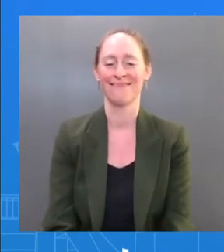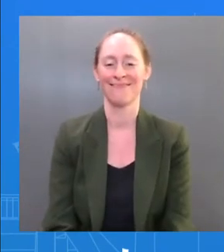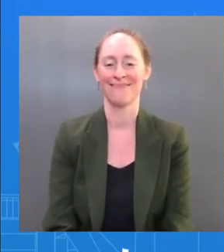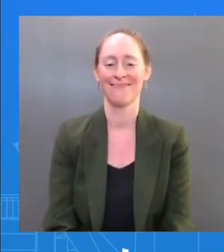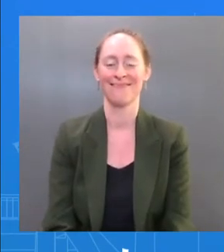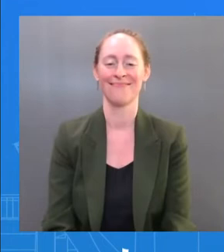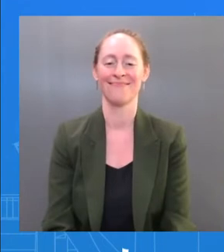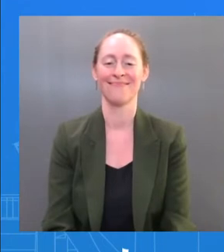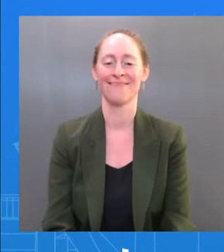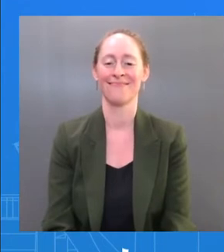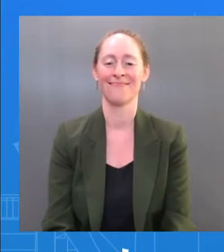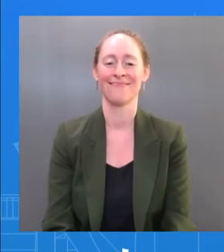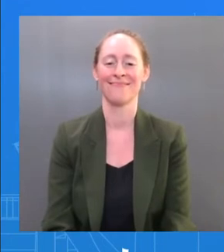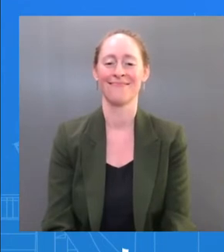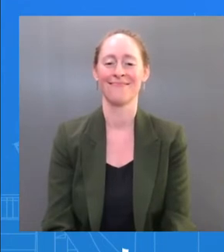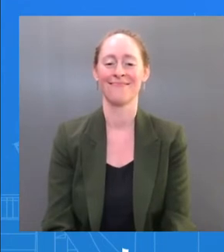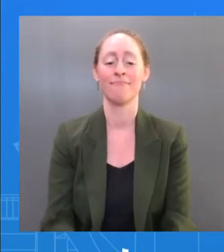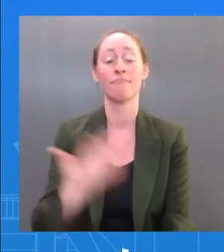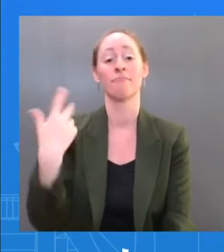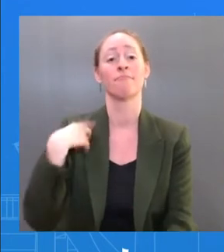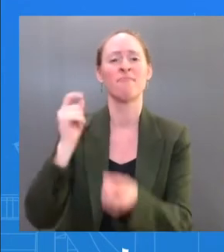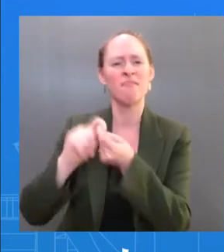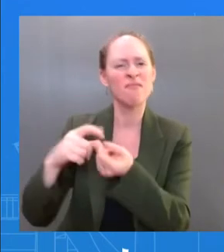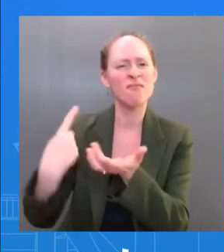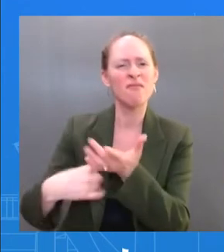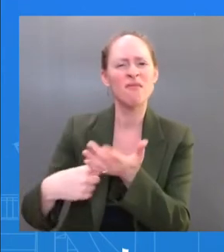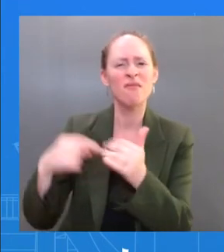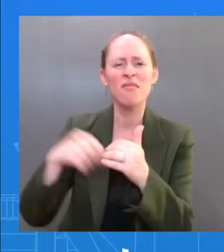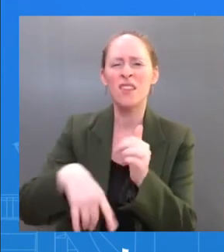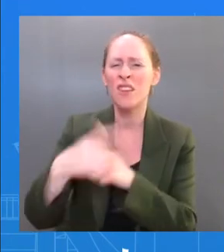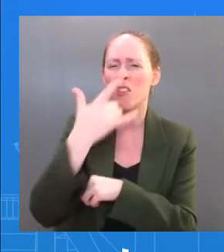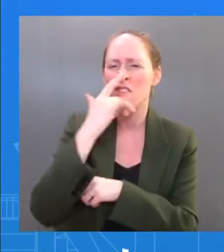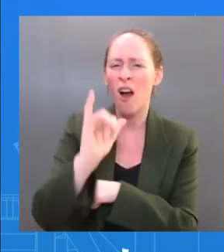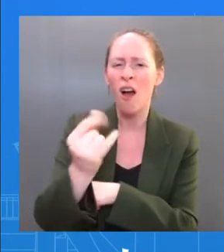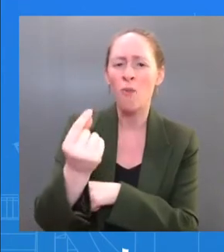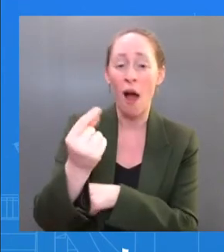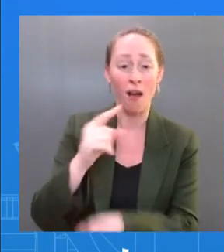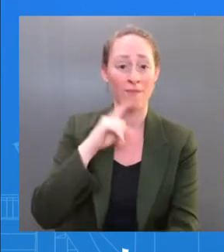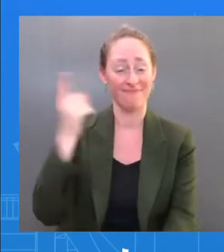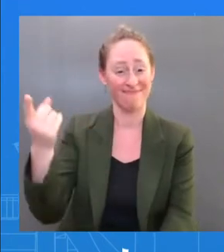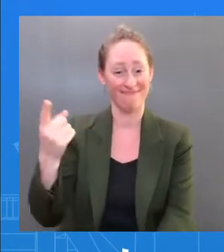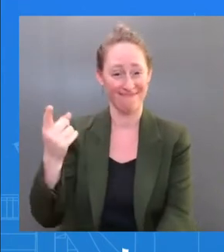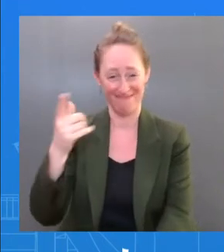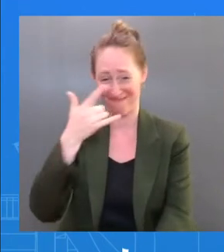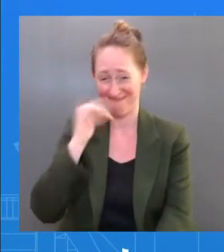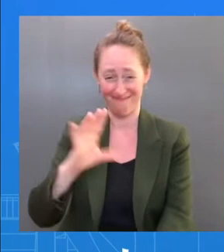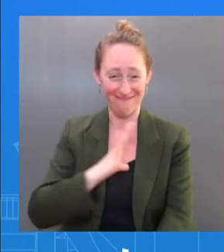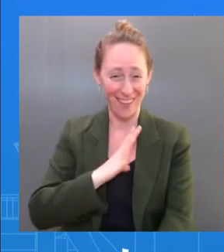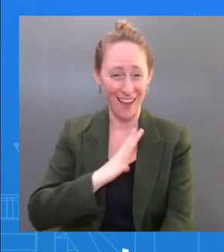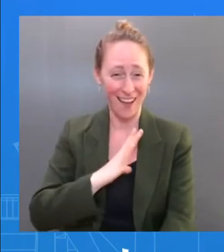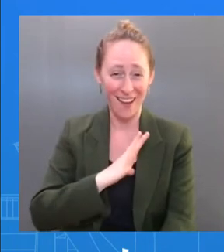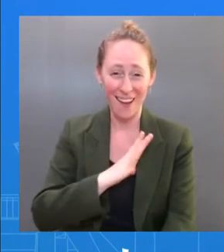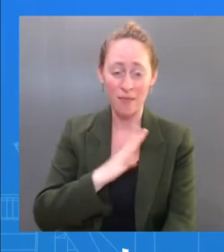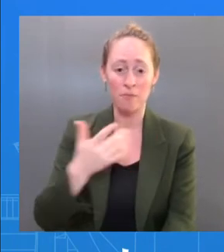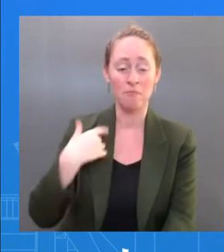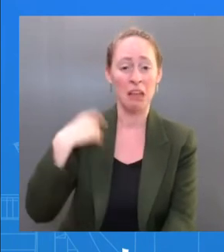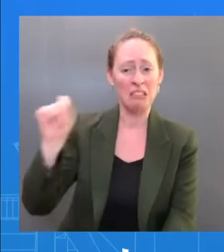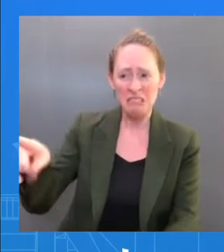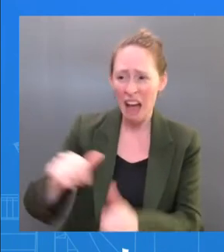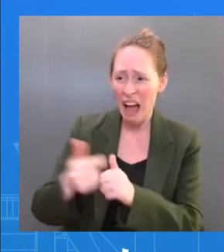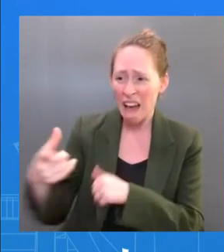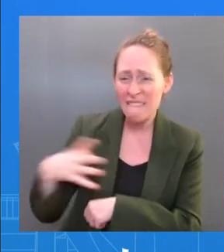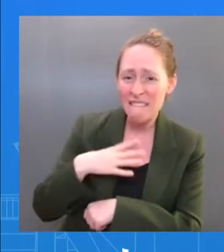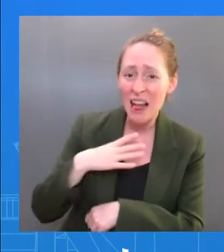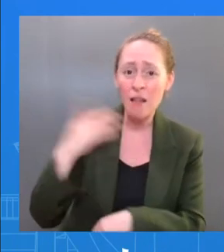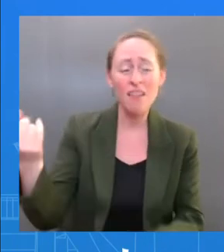he sounded great. I asked him, you know, Mr. President, how are you feeling? He said, I'm feeling fine. He said he was